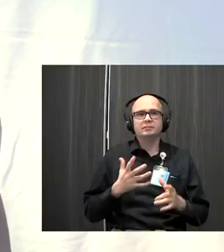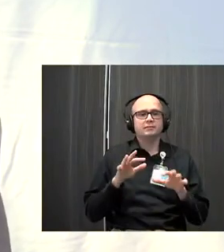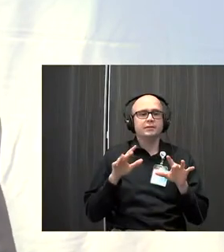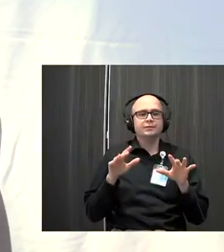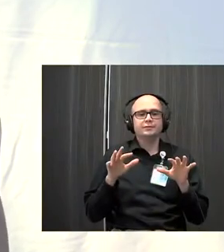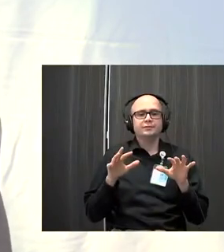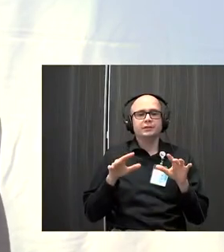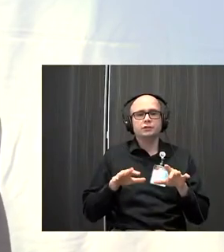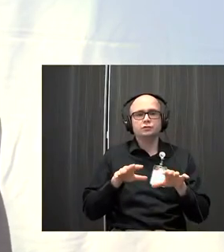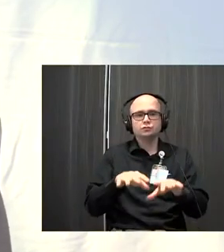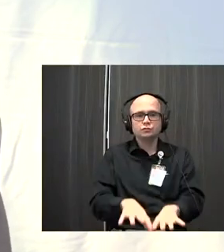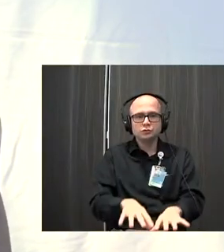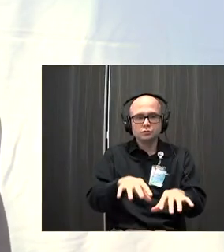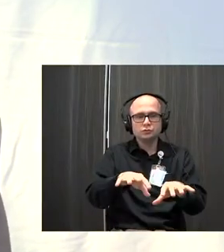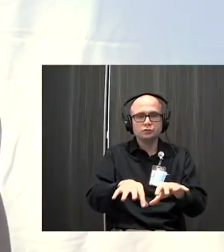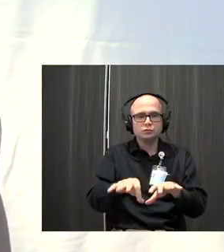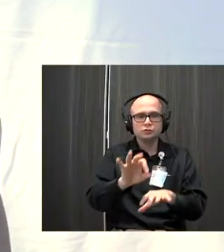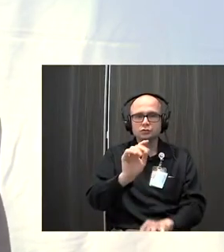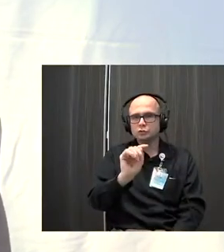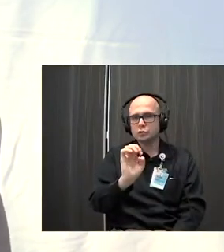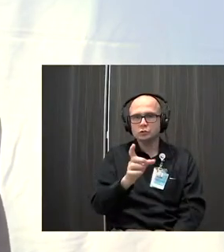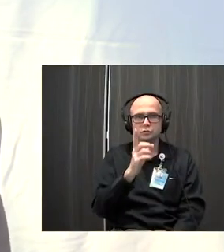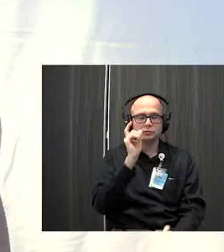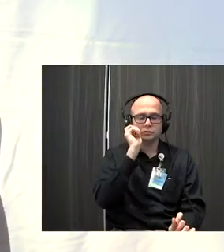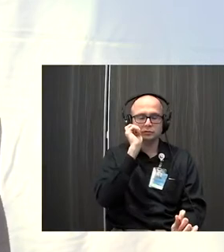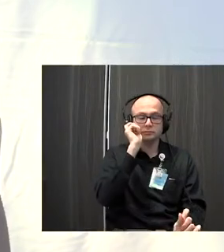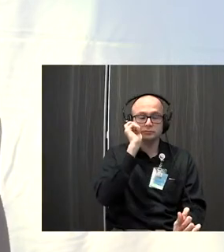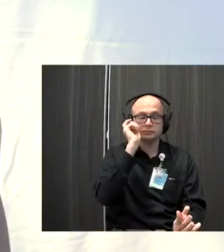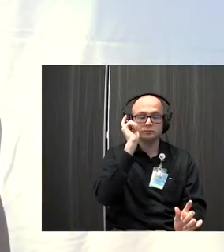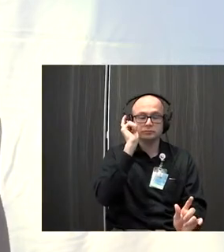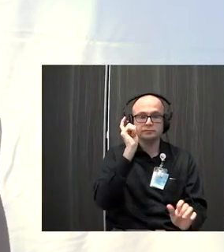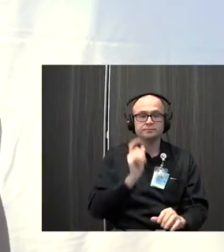fingers, toes. Gently allowing eyes to open.